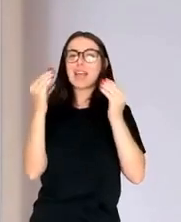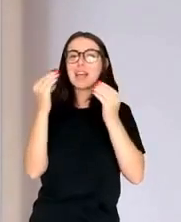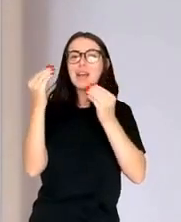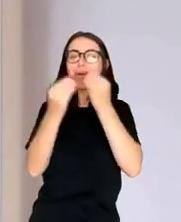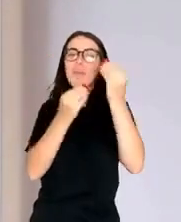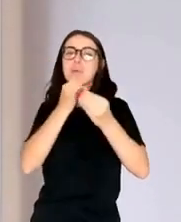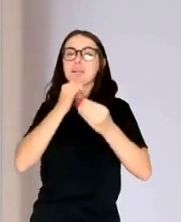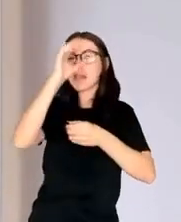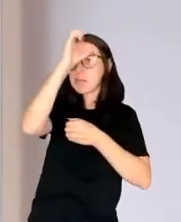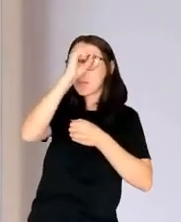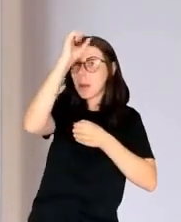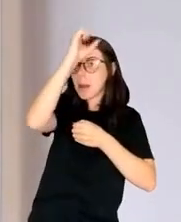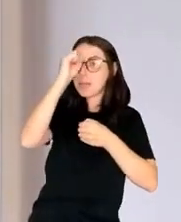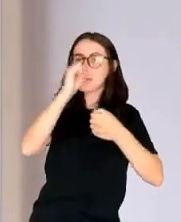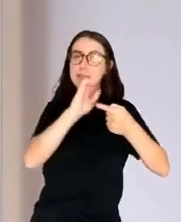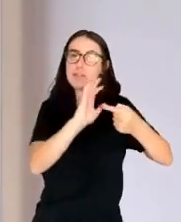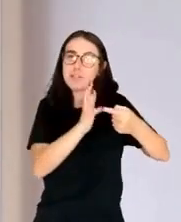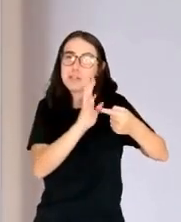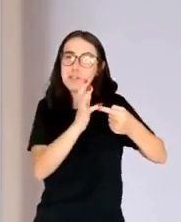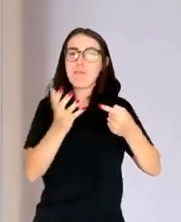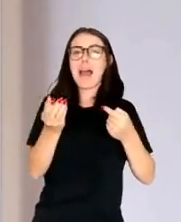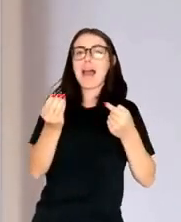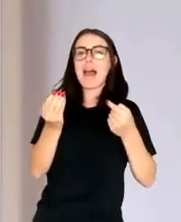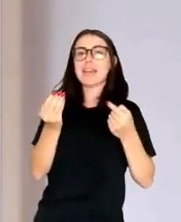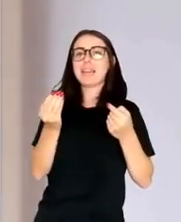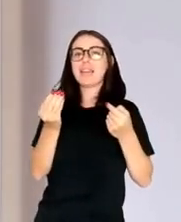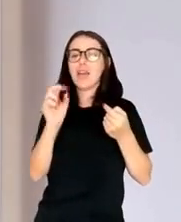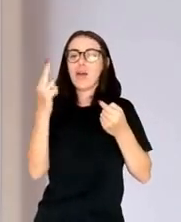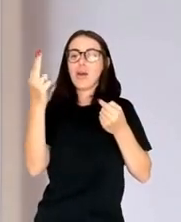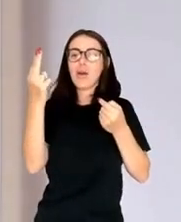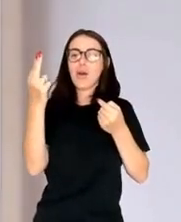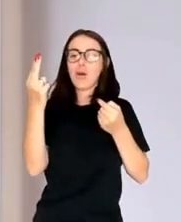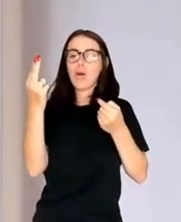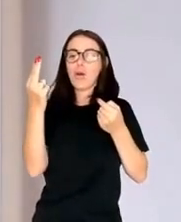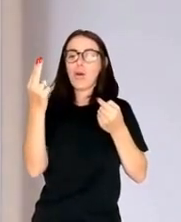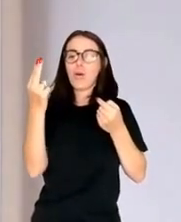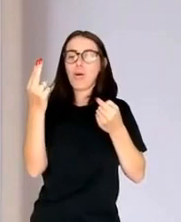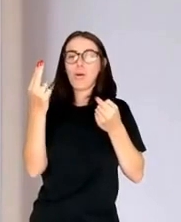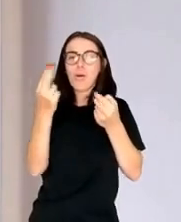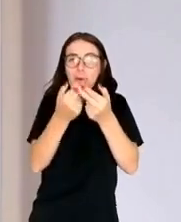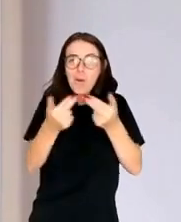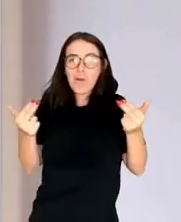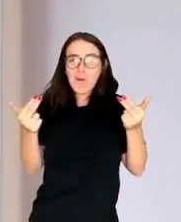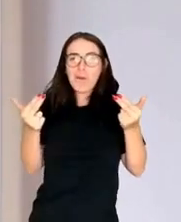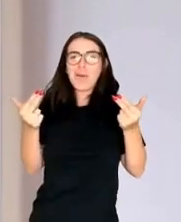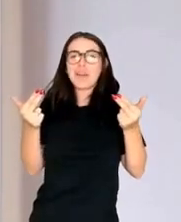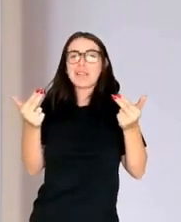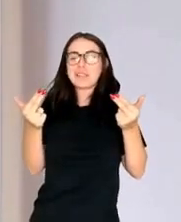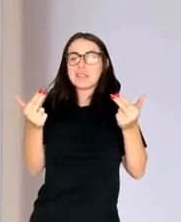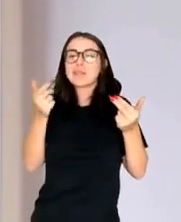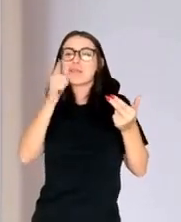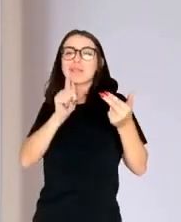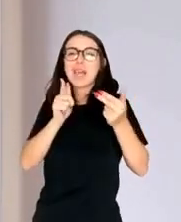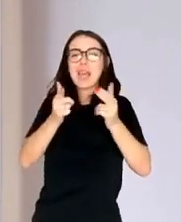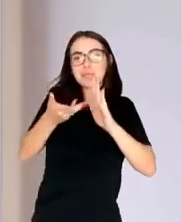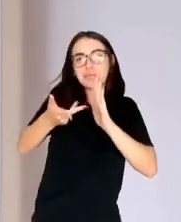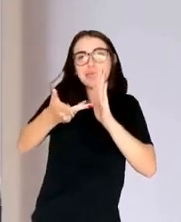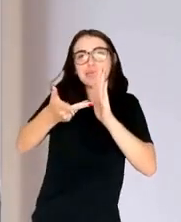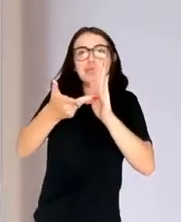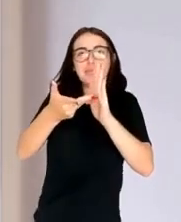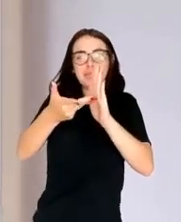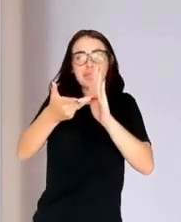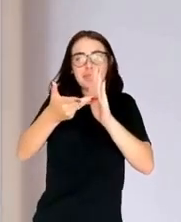speeding, uh, high speed trading operation, or to make my photo album look a little bit prettier, but